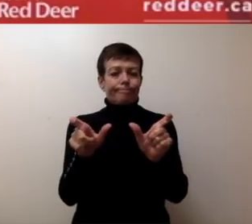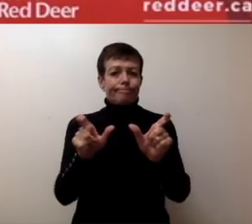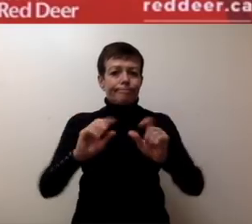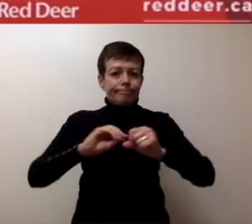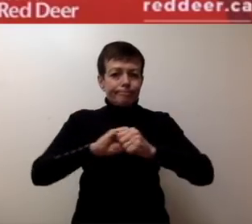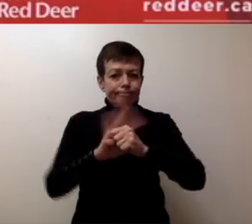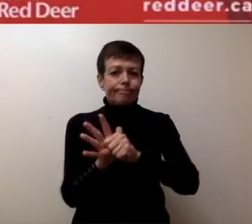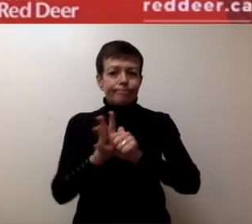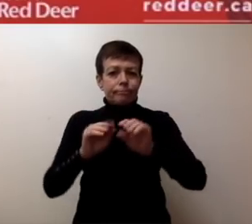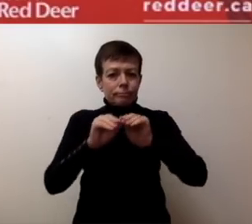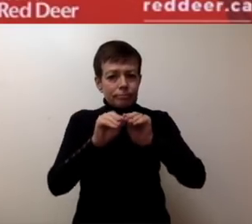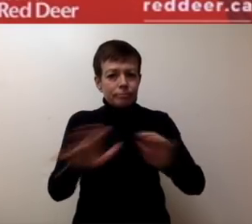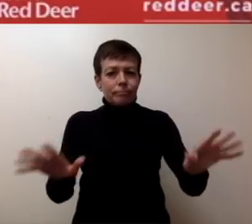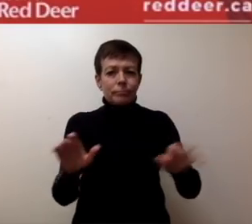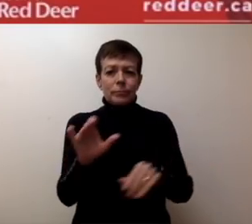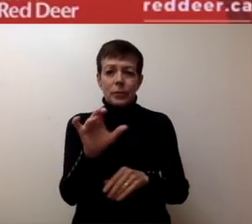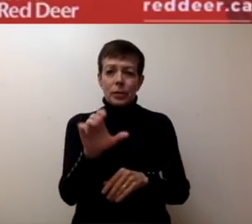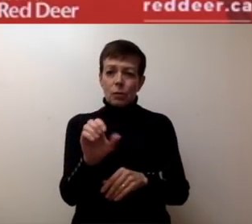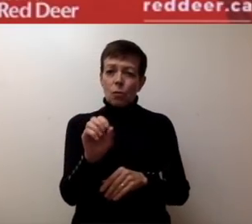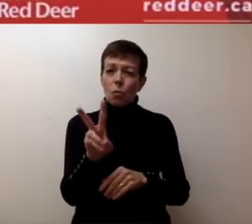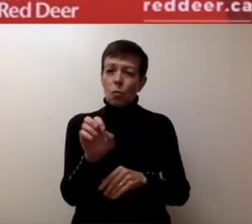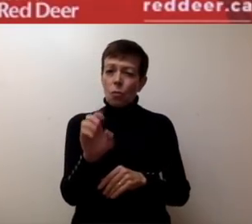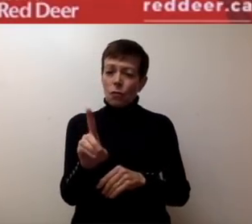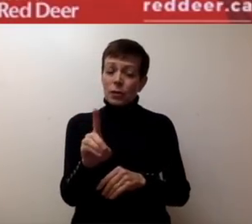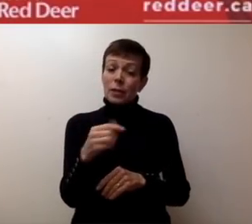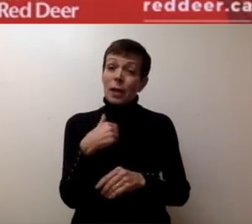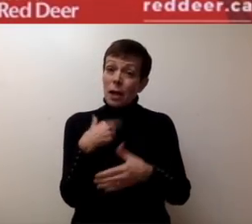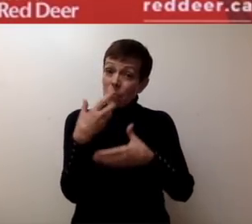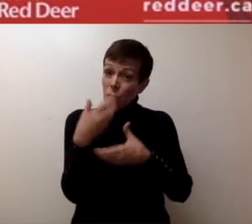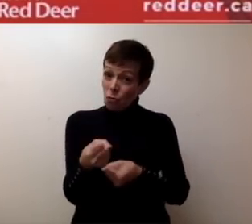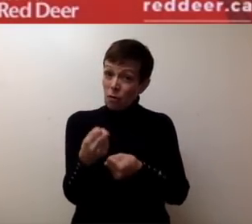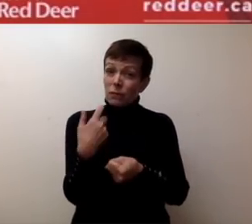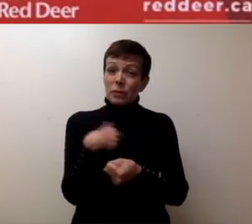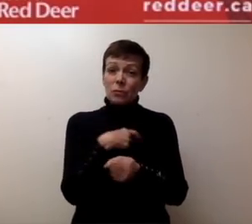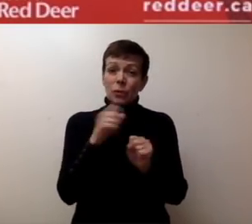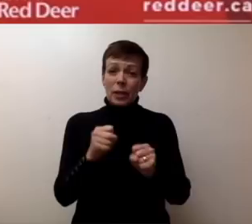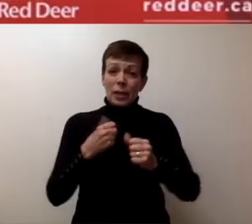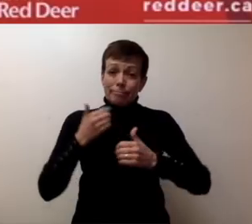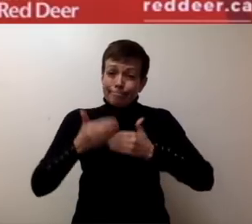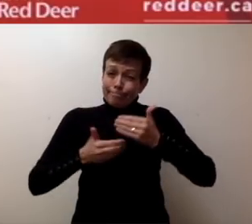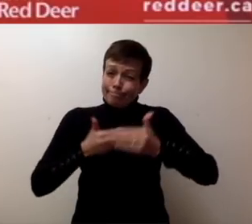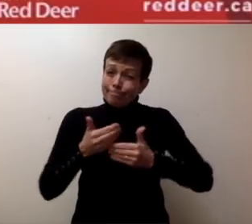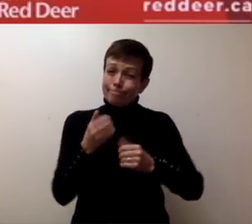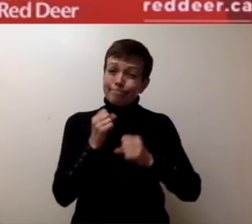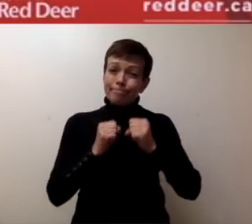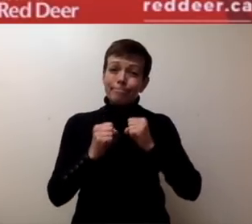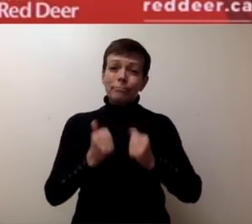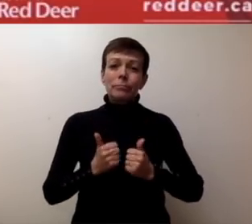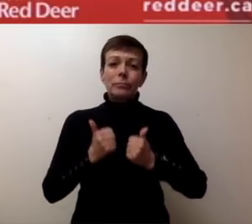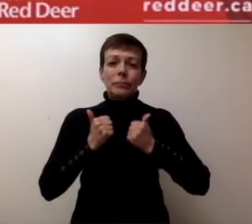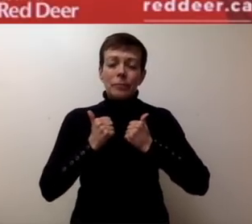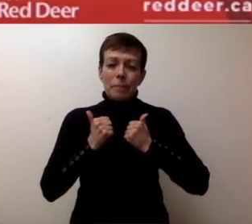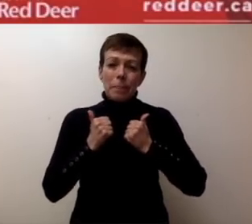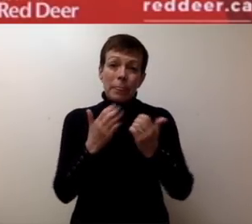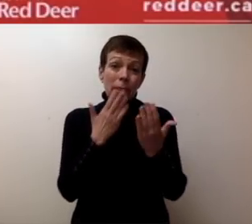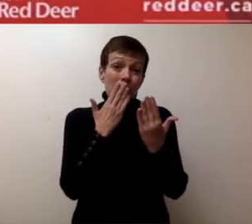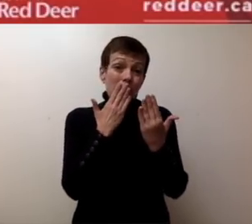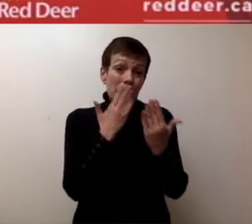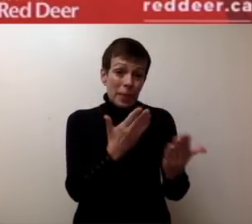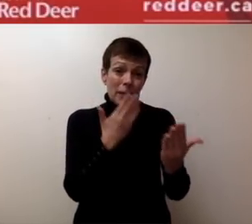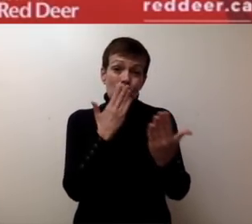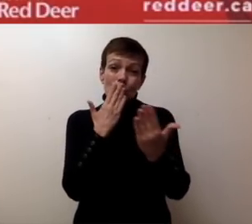I am confident that we will get through this. We genuinely thank each and every one of you in our community who are doing your